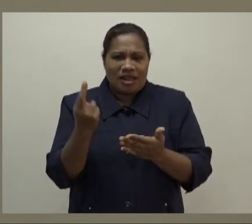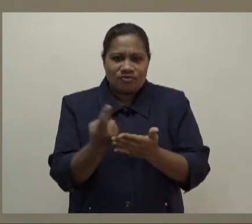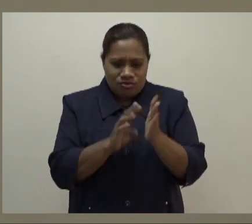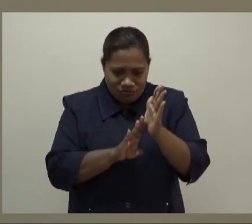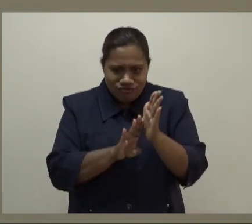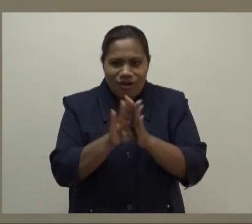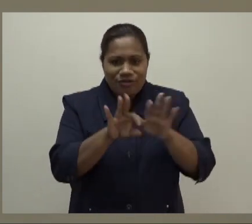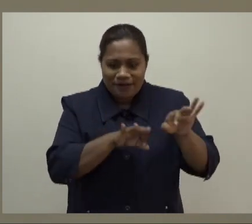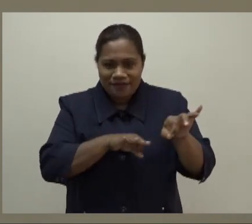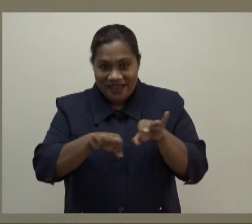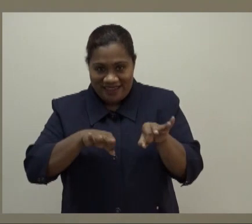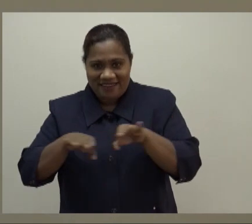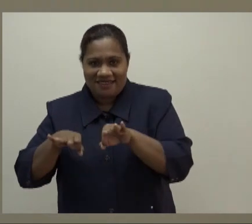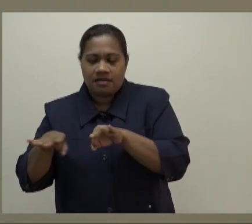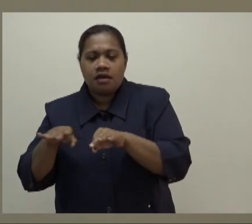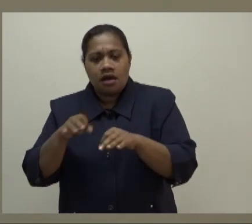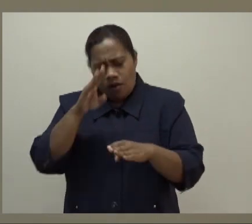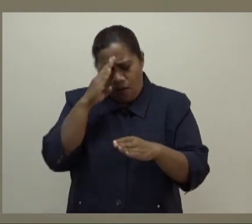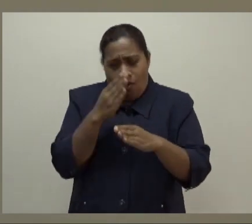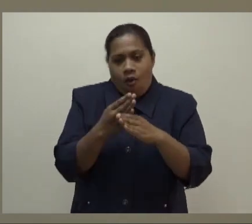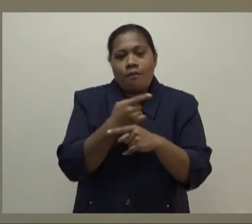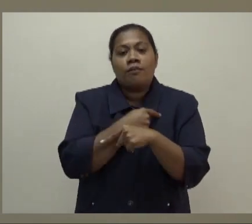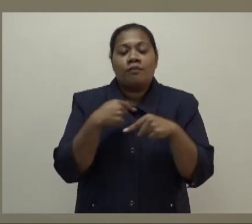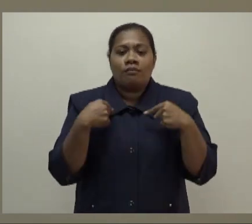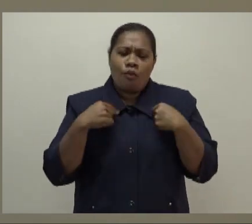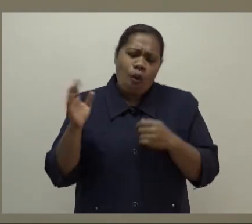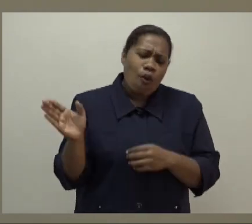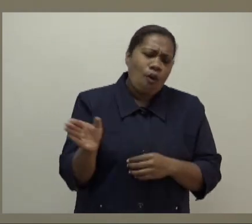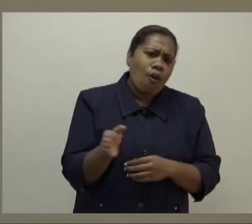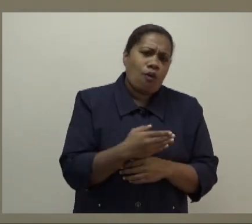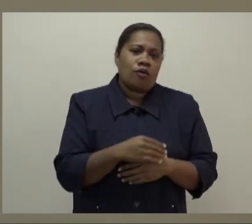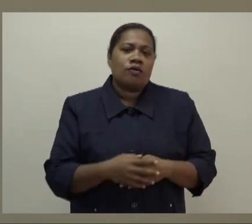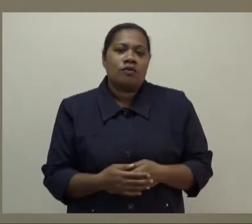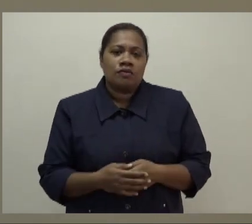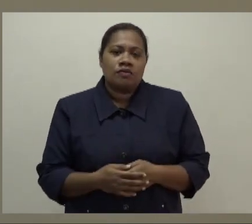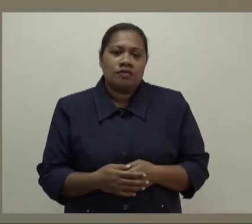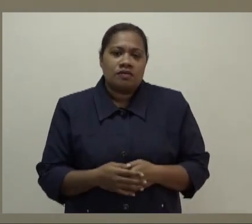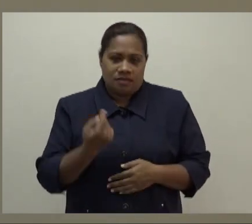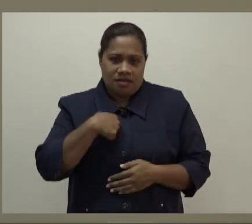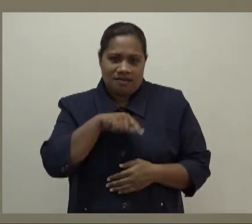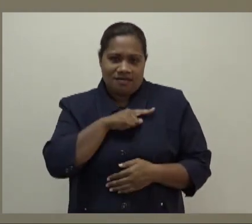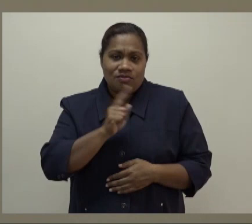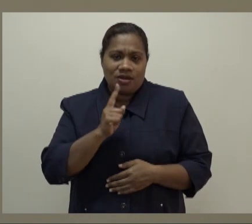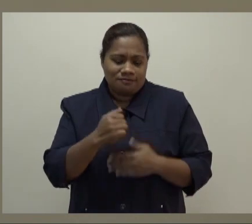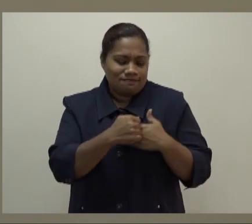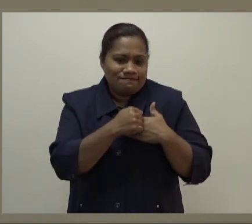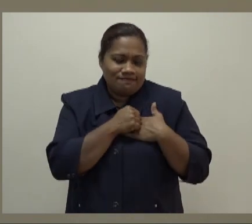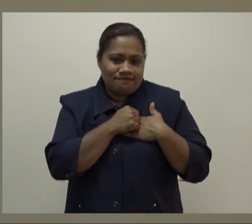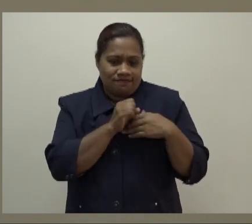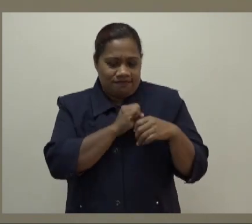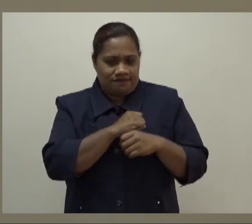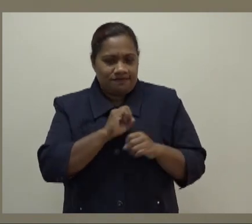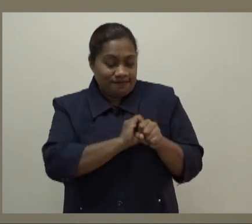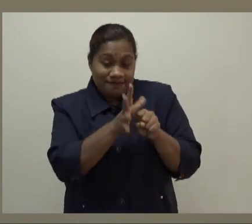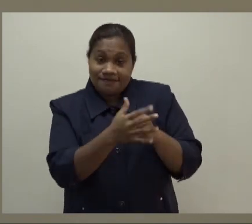I hope that we will all keep ourselves COVID-19 safe during this recovery plan,